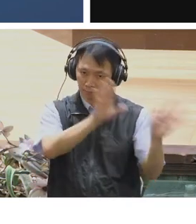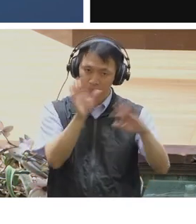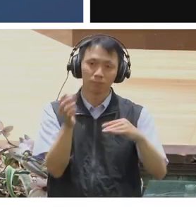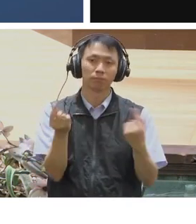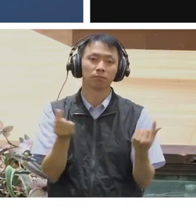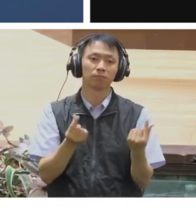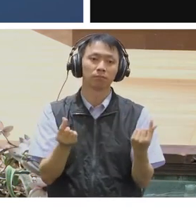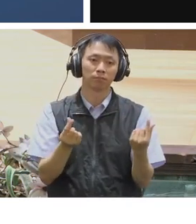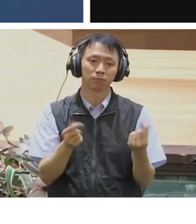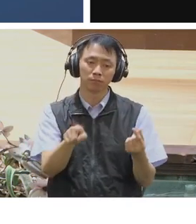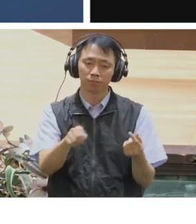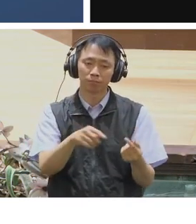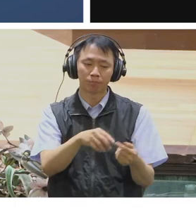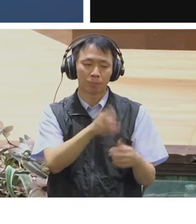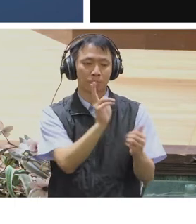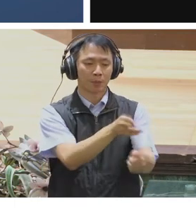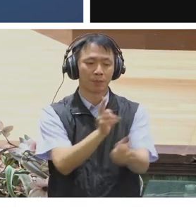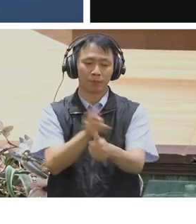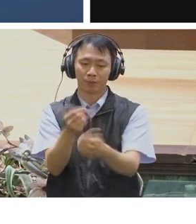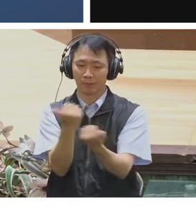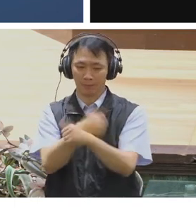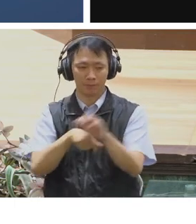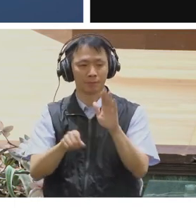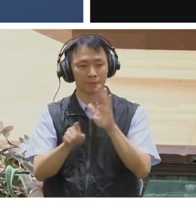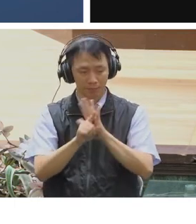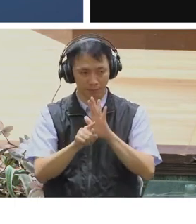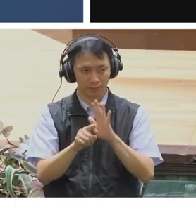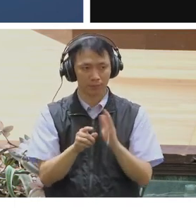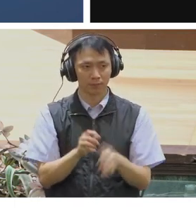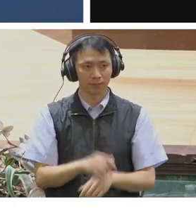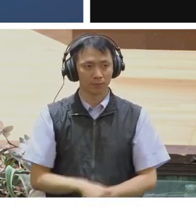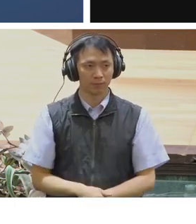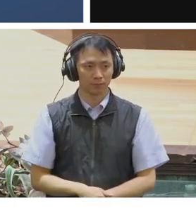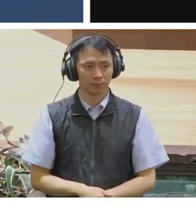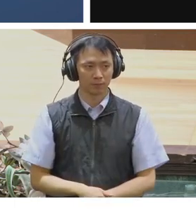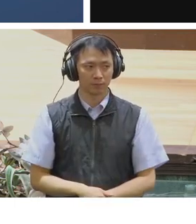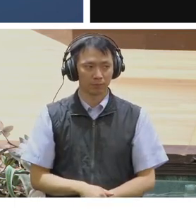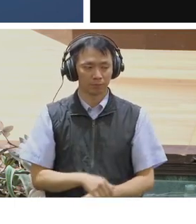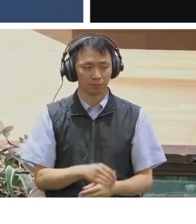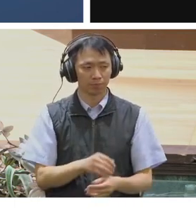things in public, transparently, out in the open